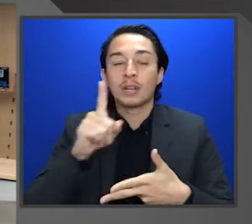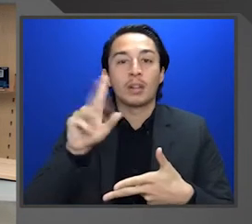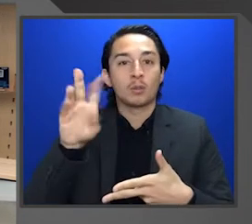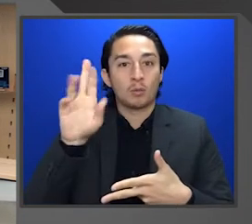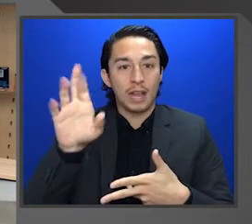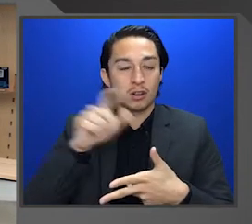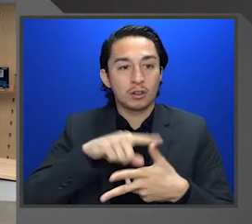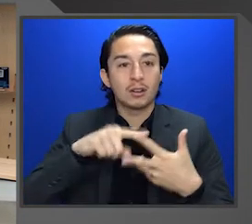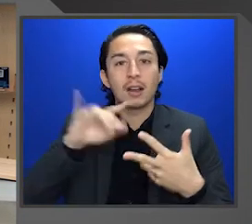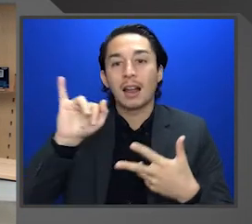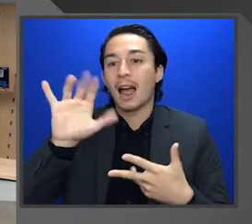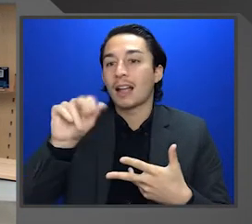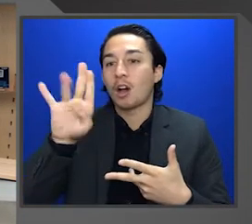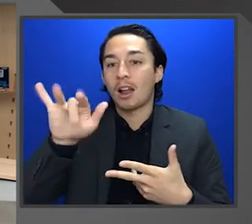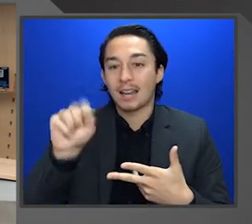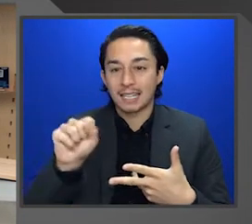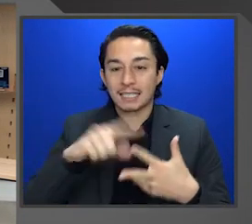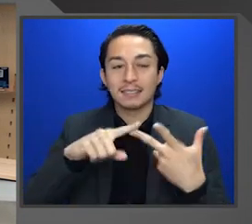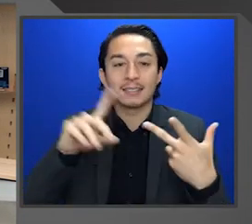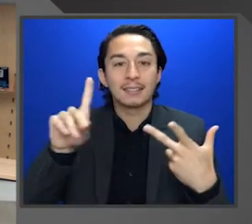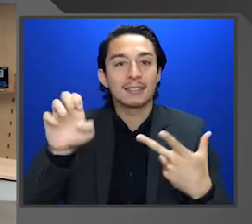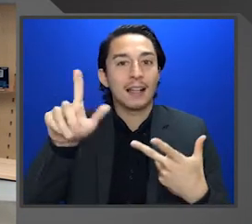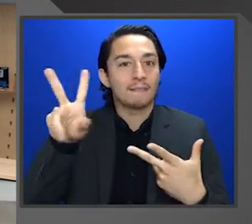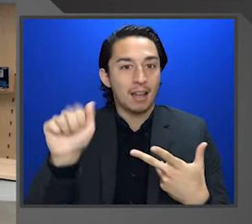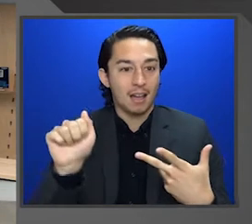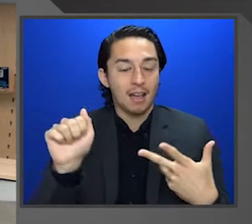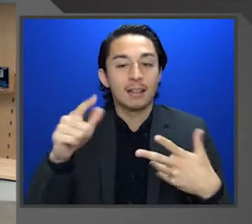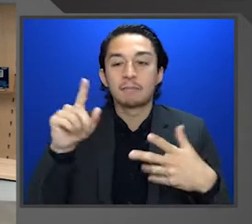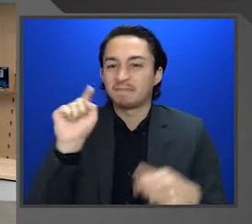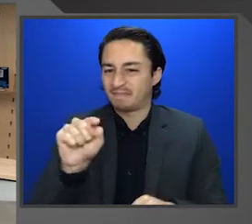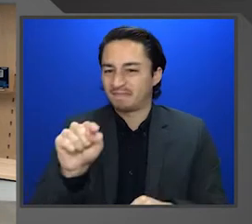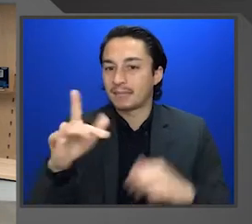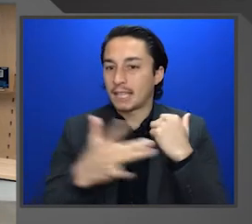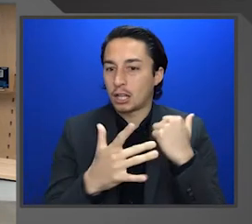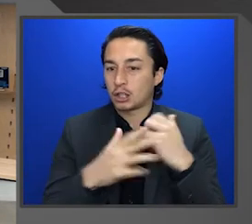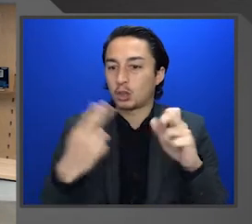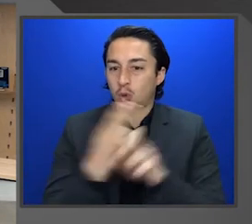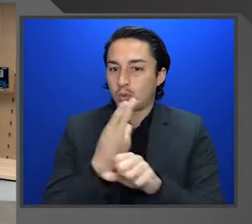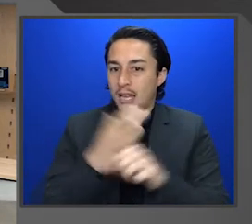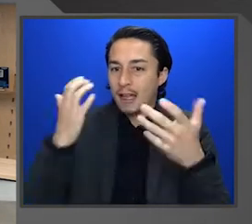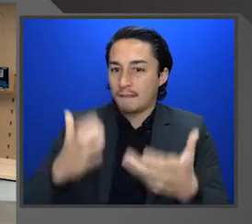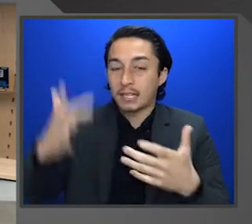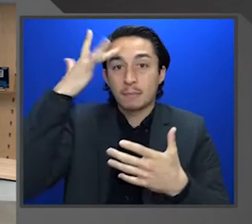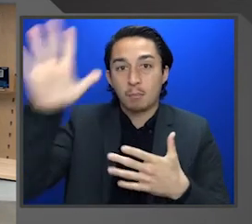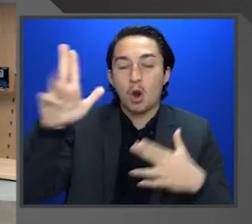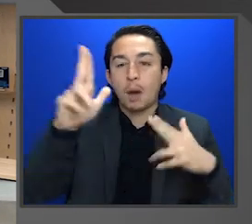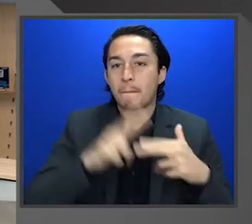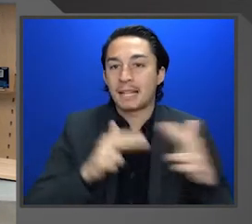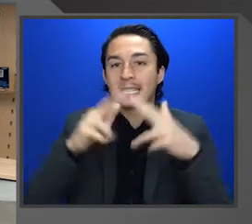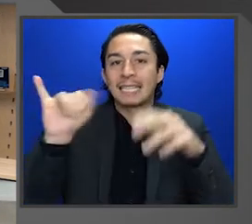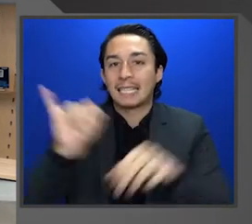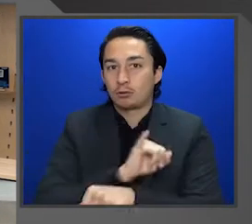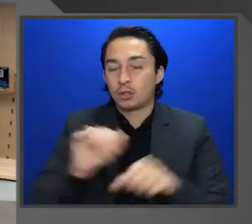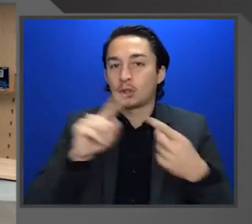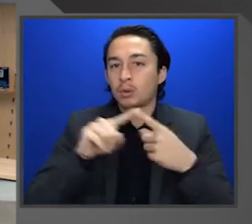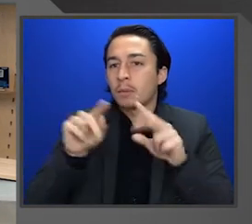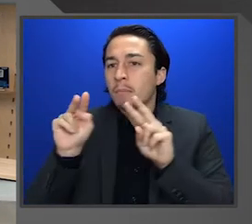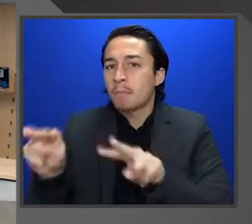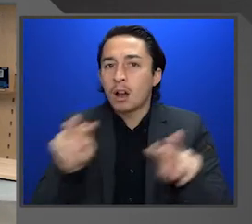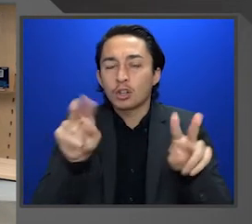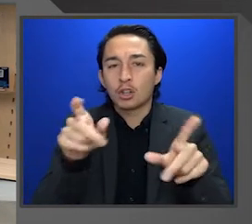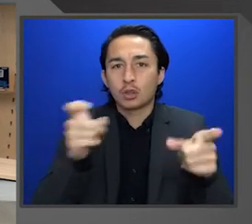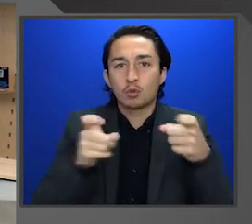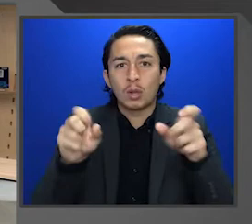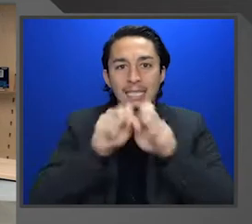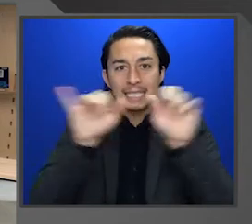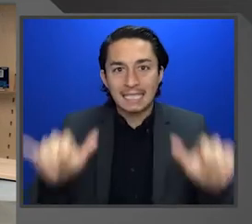Railware, Iconix and Delta. This piece of technology is used heavily in the smart building industry to be able to monitor